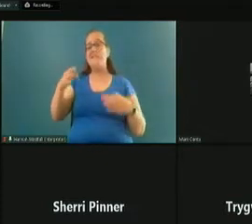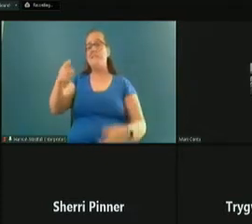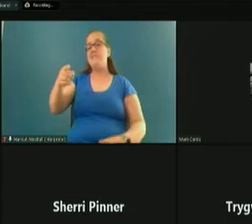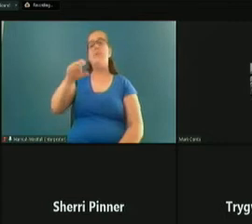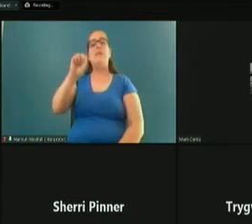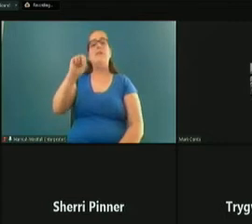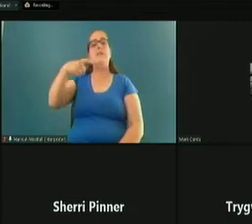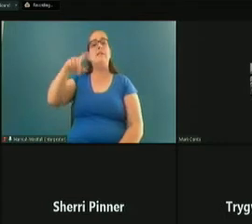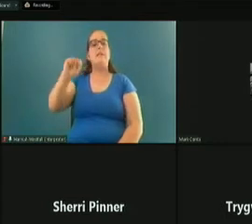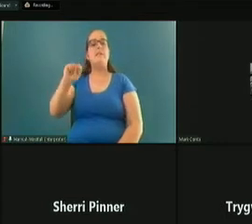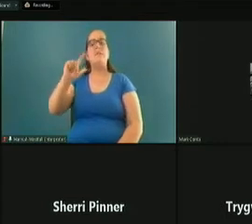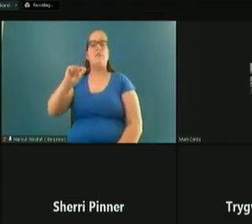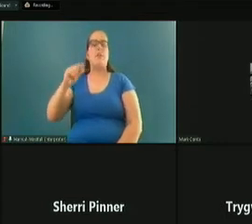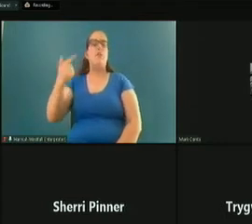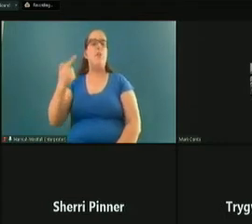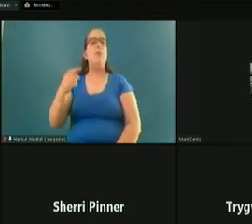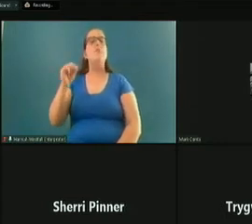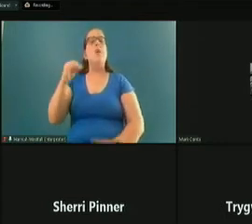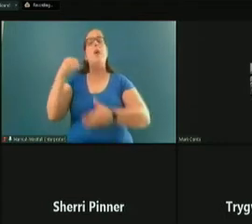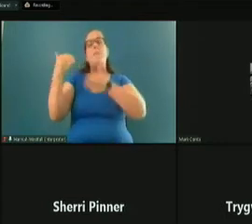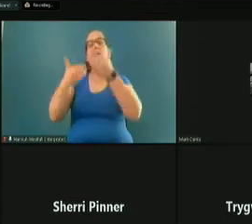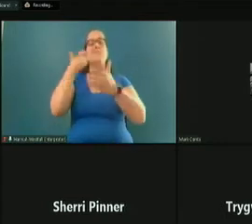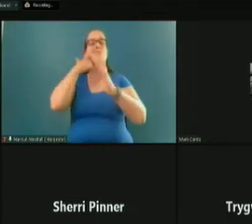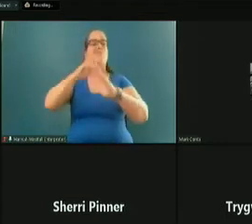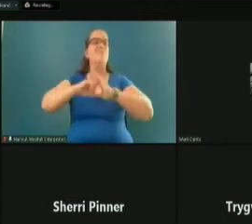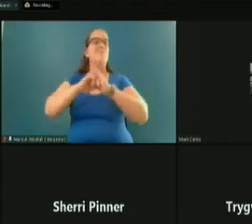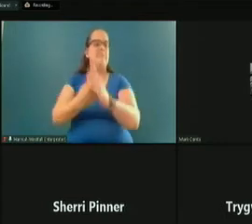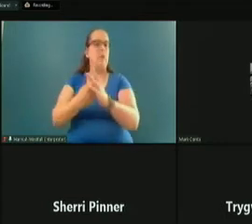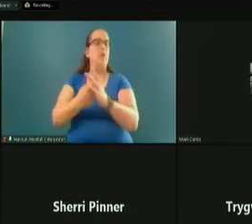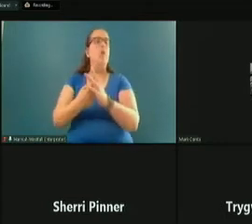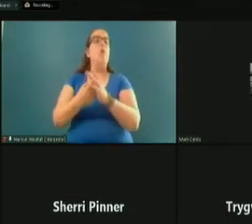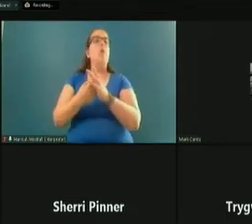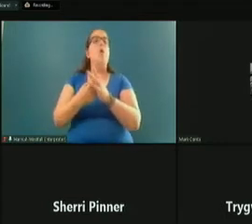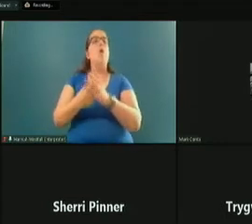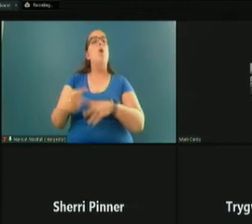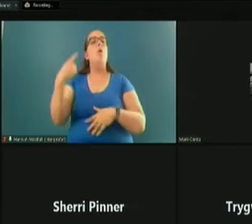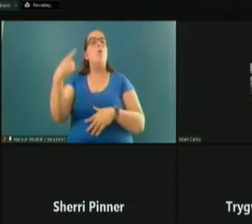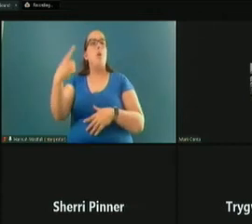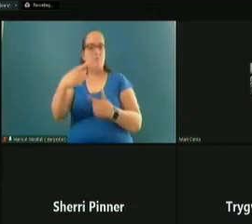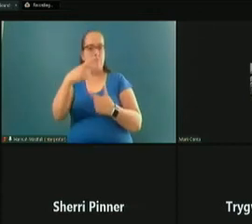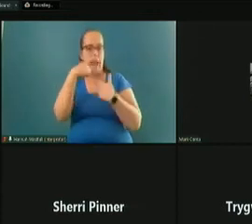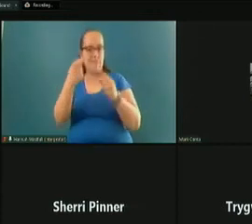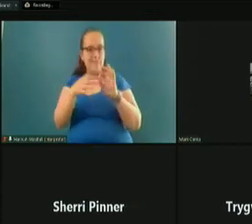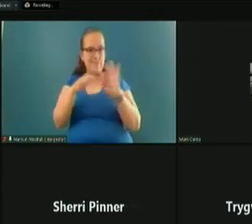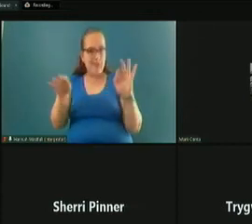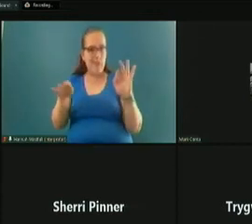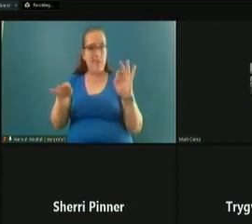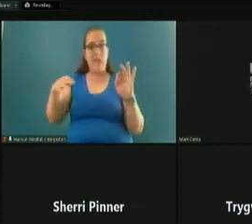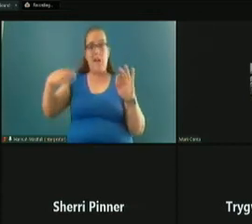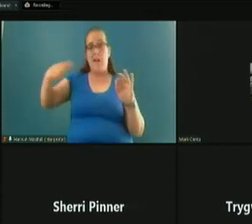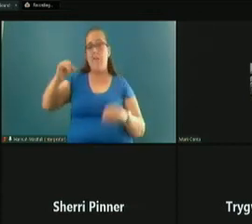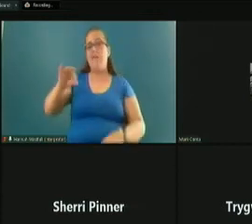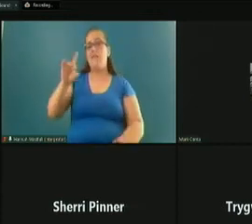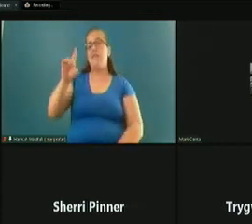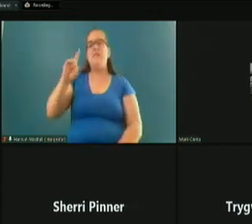2021. So the process was begun. So one of the interesting statements in the history of Deschutes